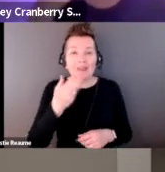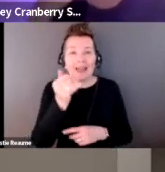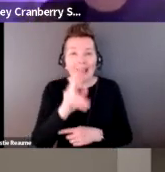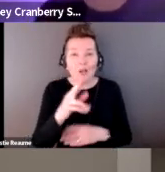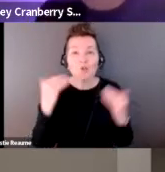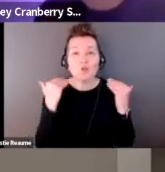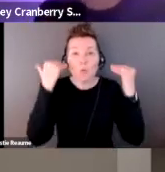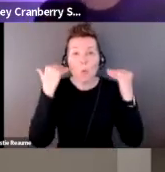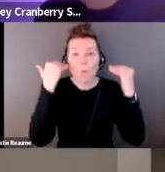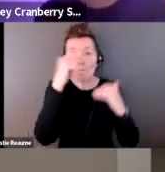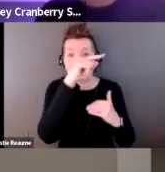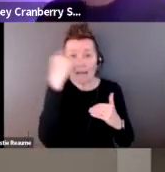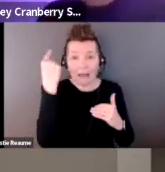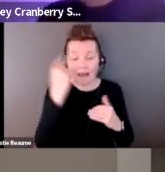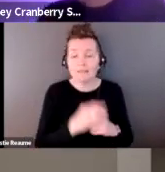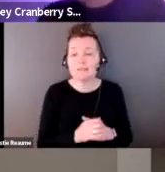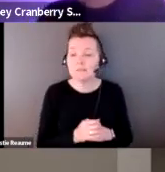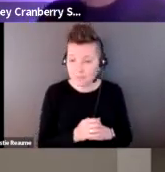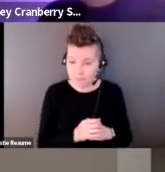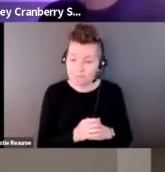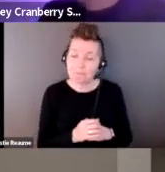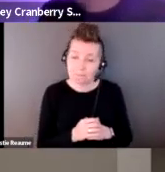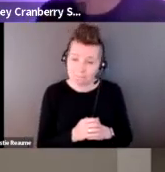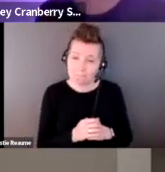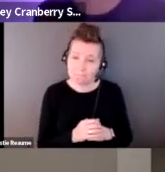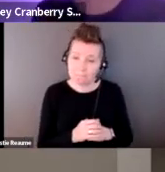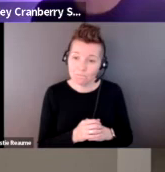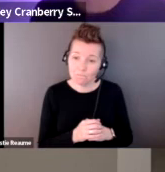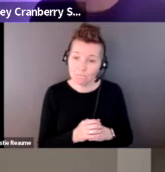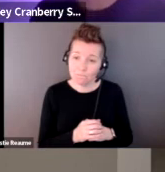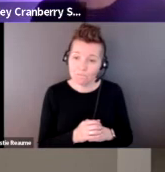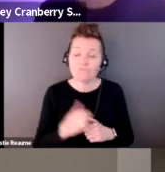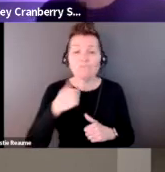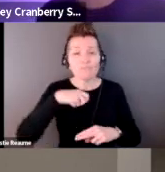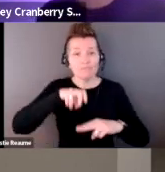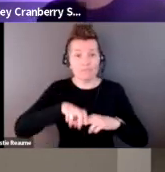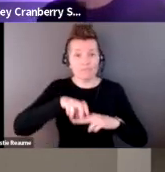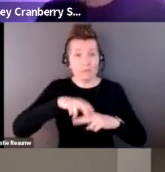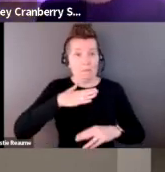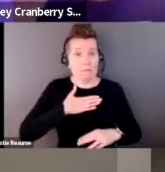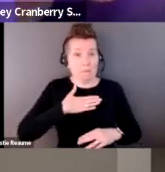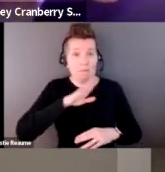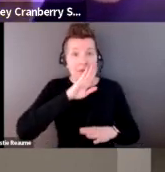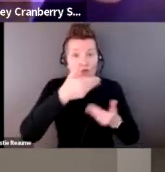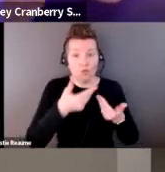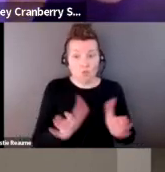that's kind of to my ears. And I'm sitting in my bedroom and there is some